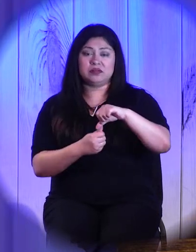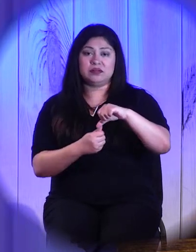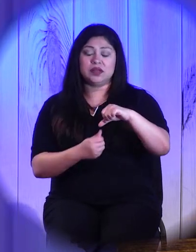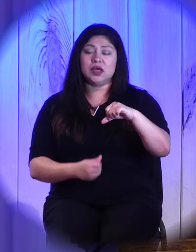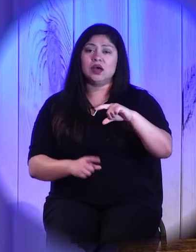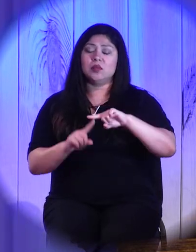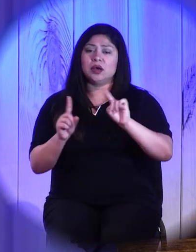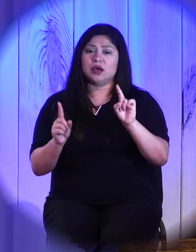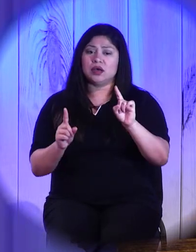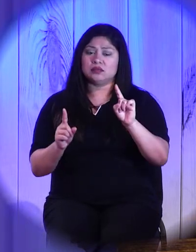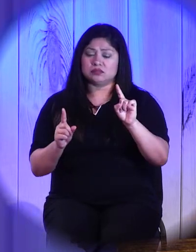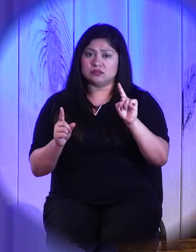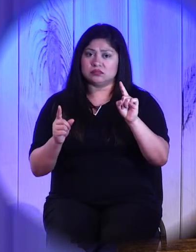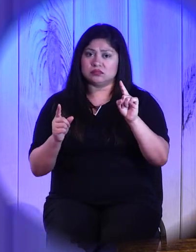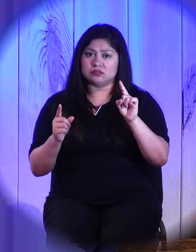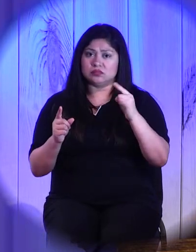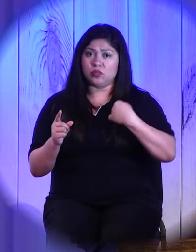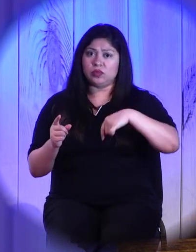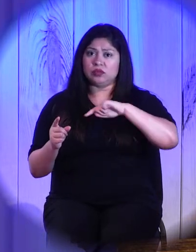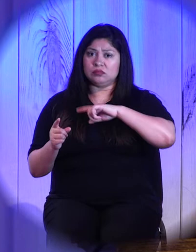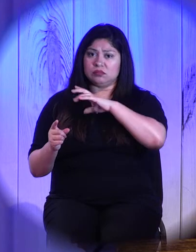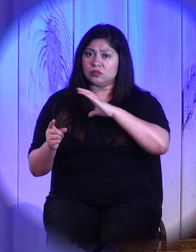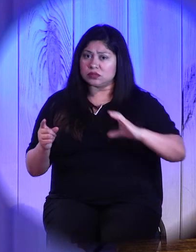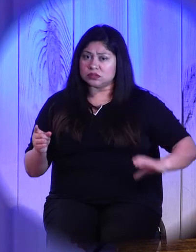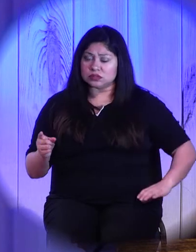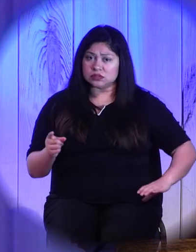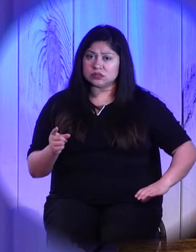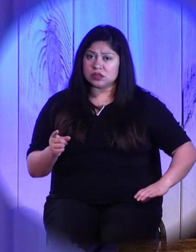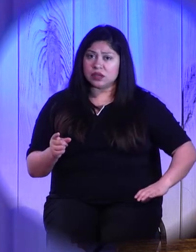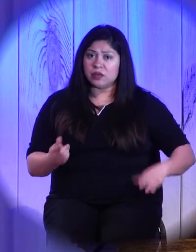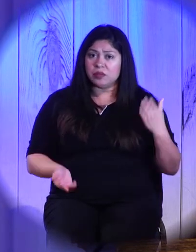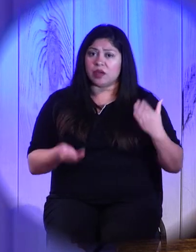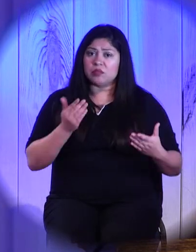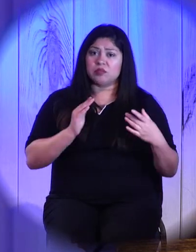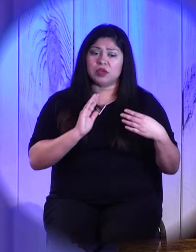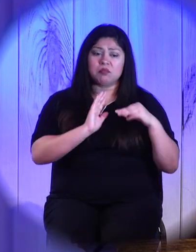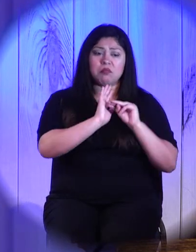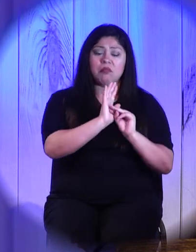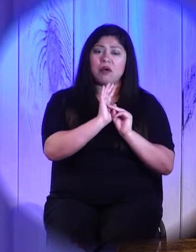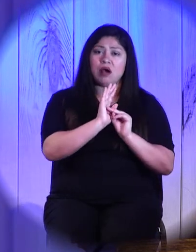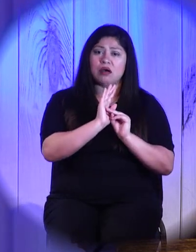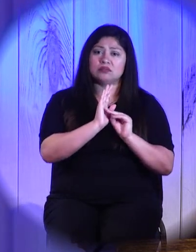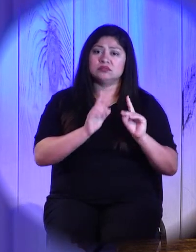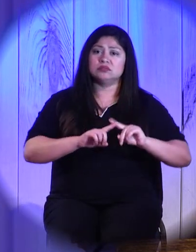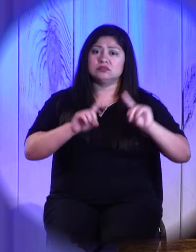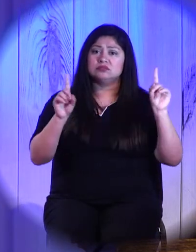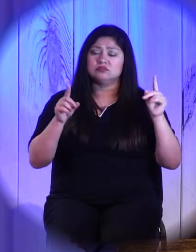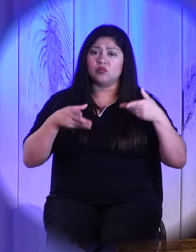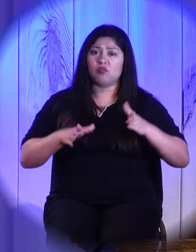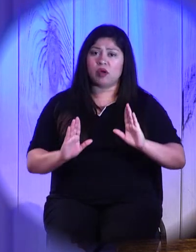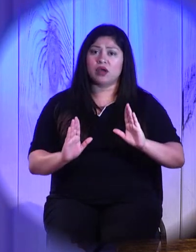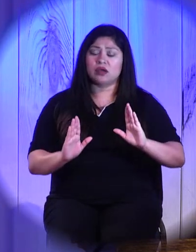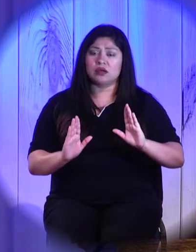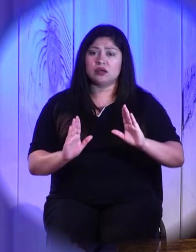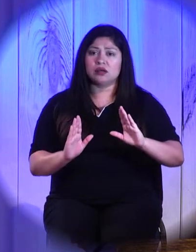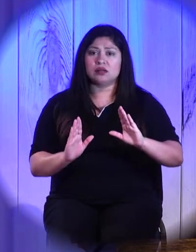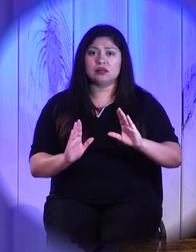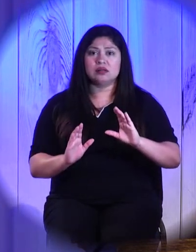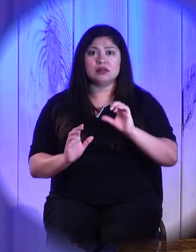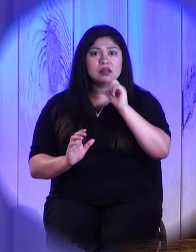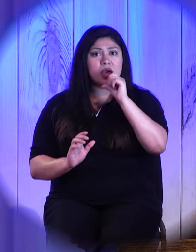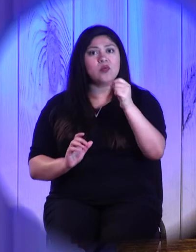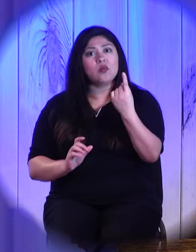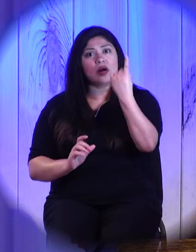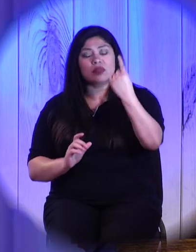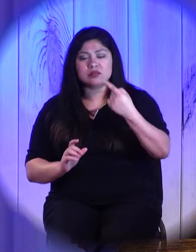model a different way of living in the world? Not one that's quick to be out offended, not one that seems to delight in outrage,